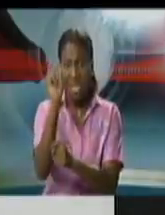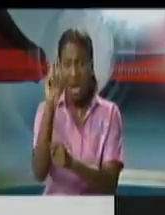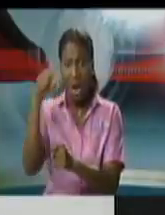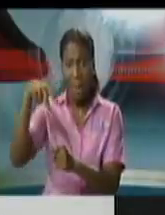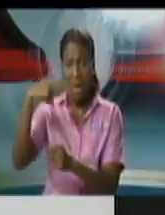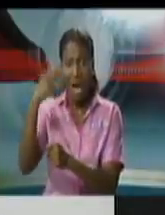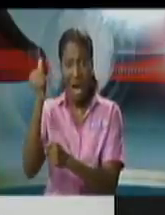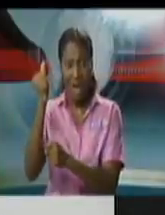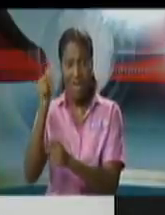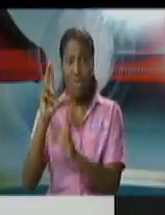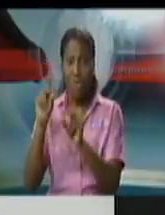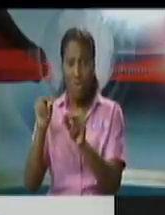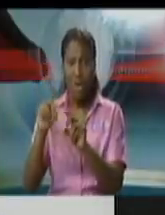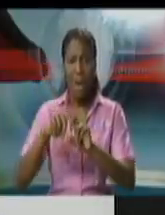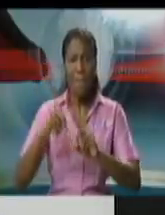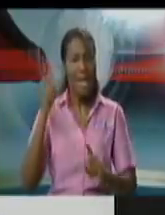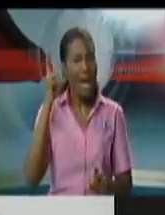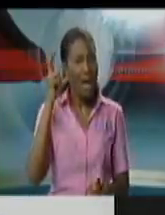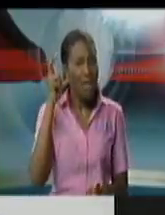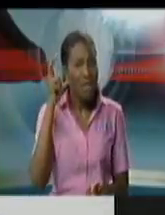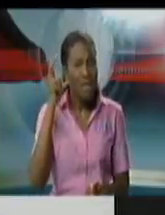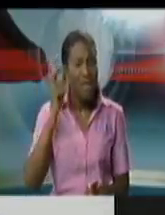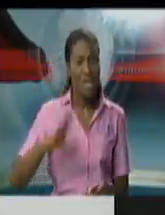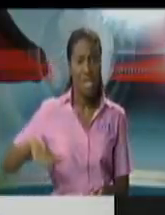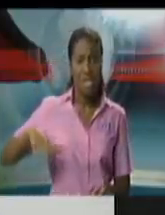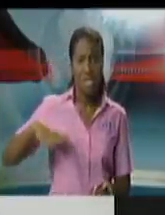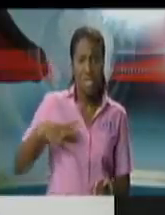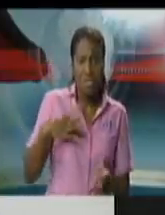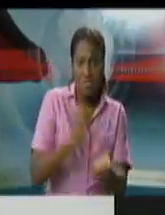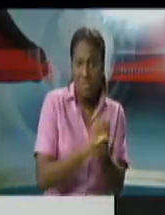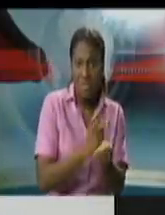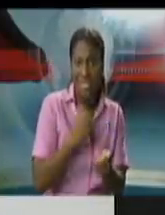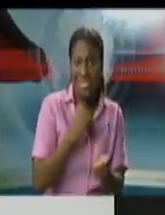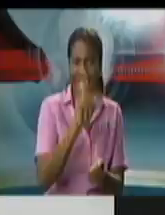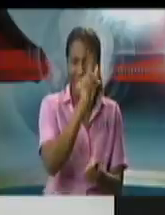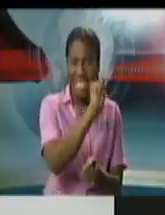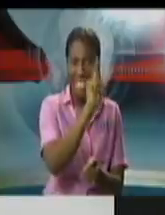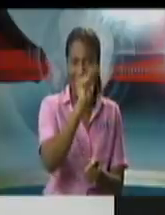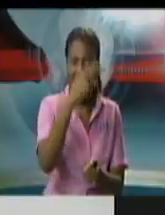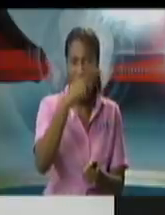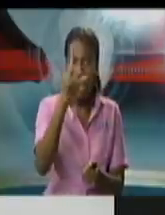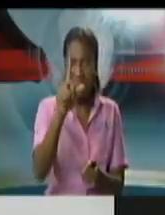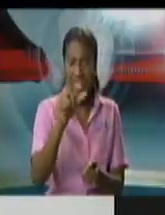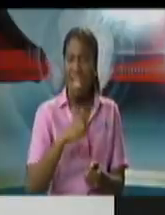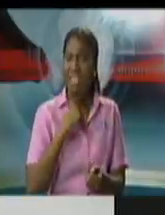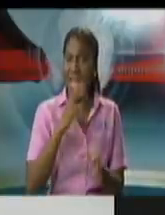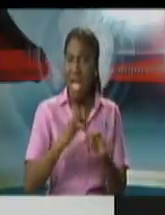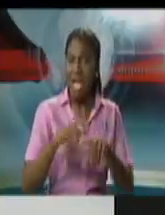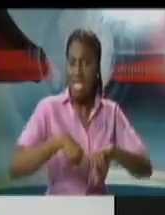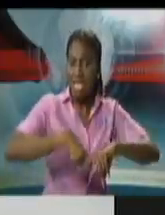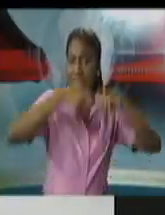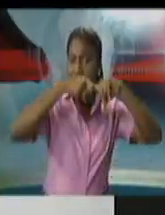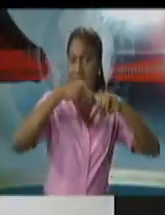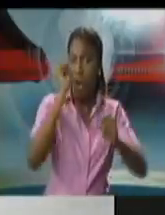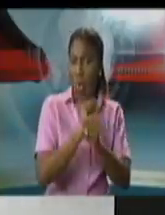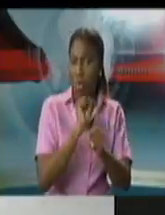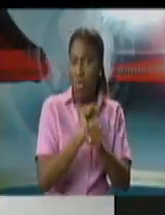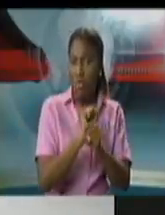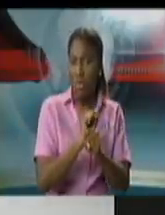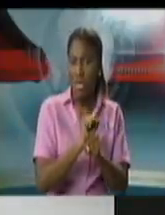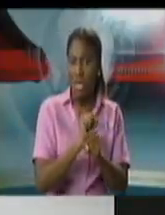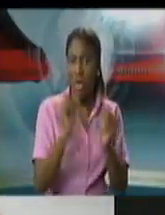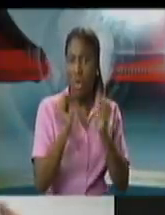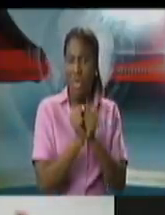cmo that they're saying that tphl has suspended its its process of the electronic platform what happens in the